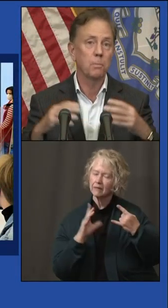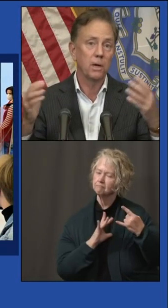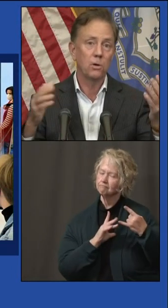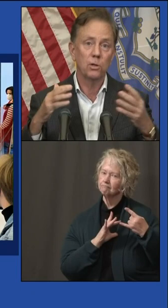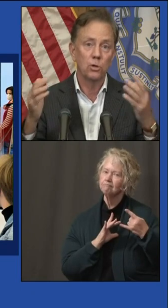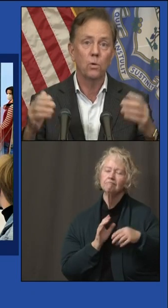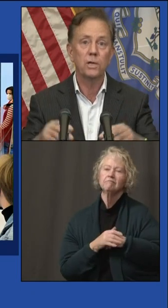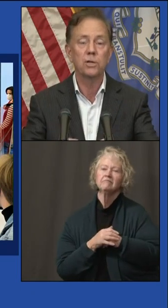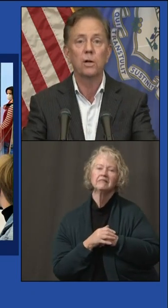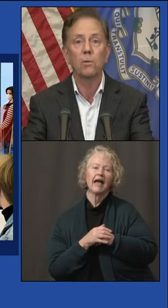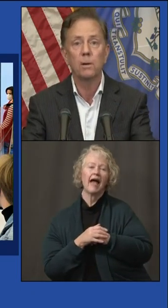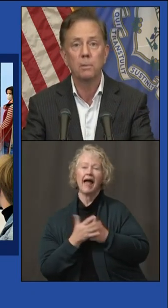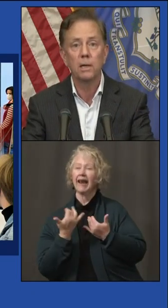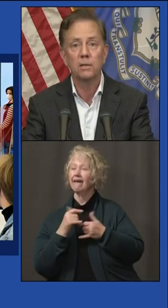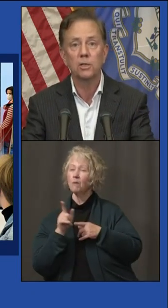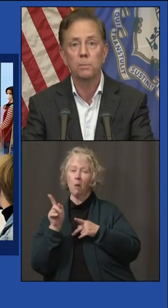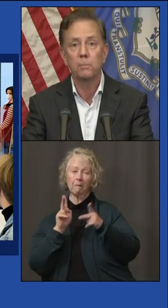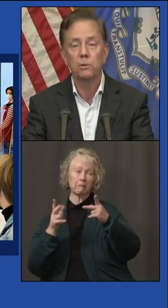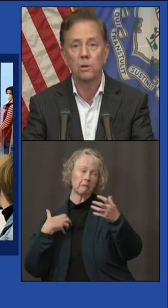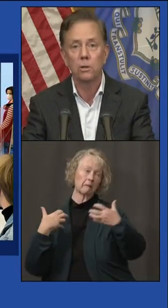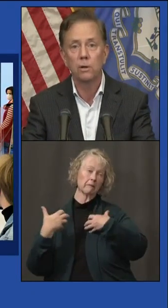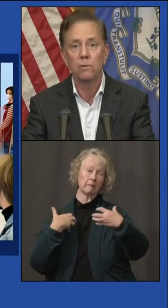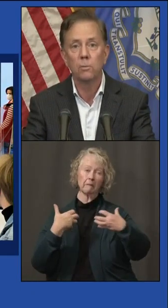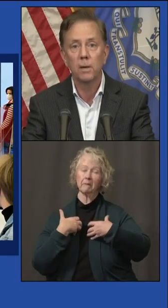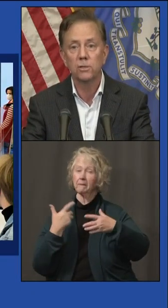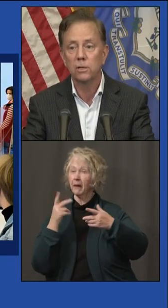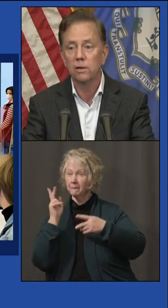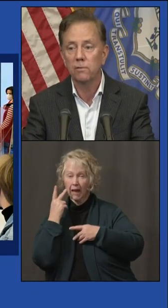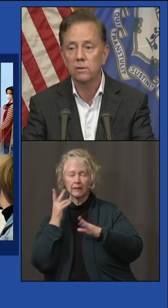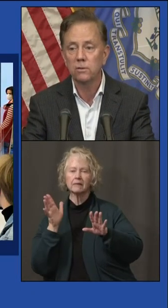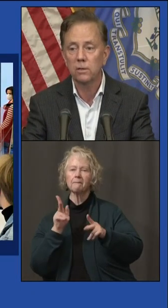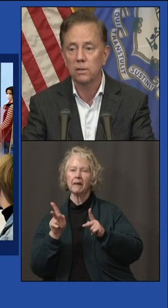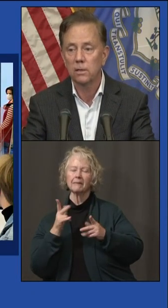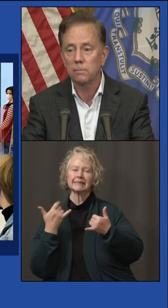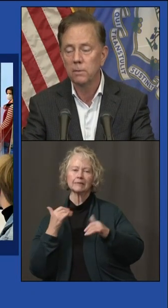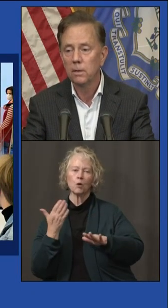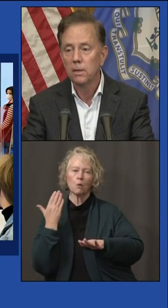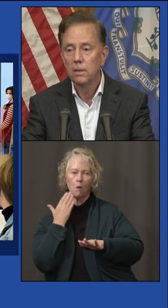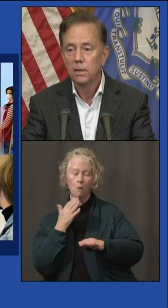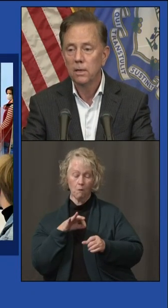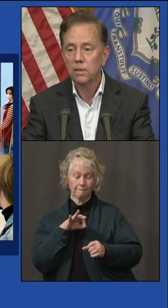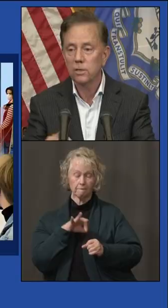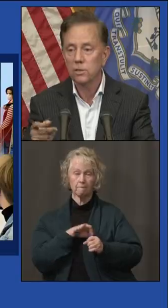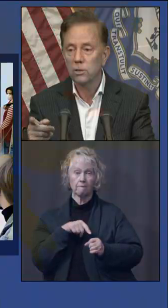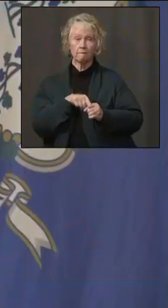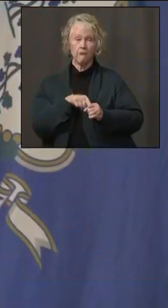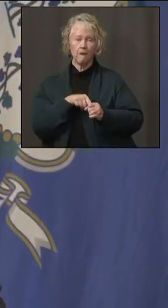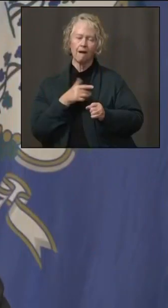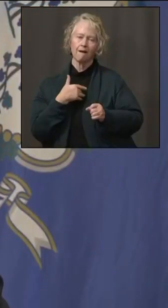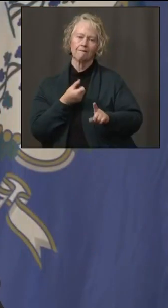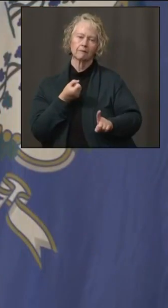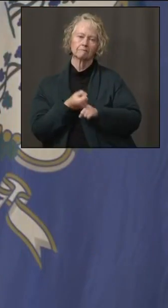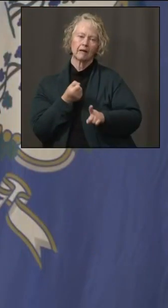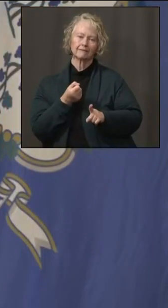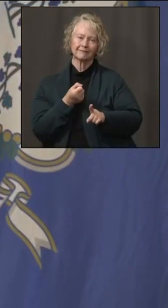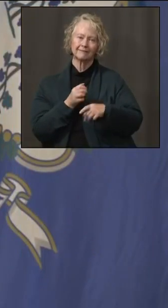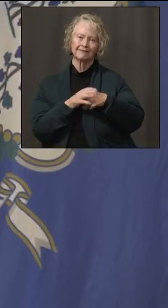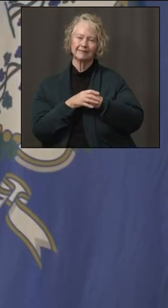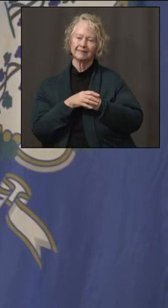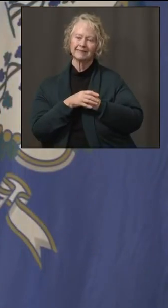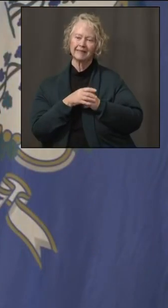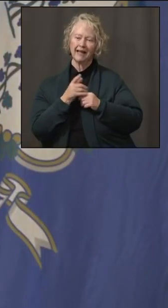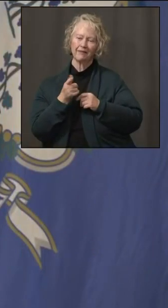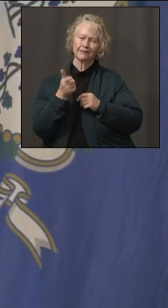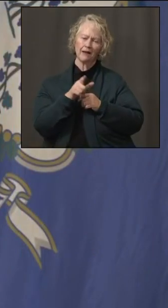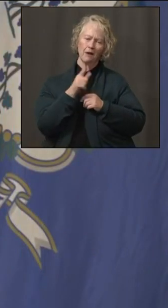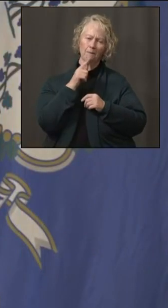fact that despite all the noise in and around politics, people know that their vote makes a difference. And I guess there's an older guy with his younger wife in the